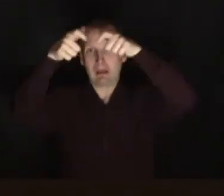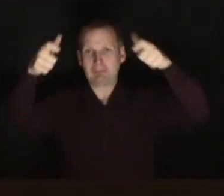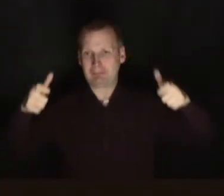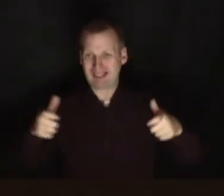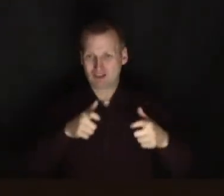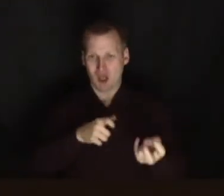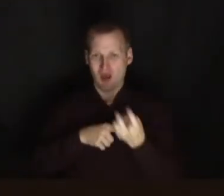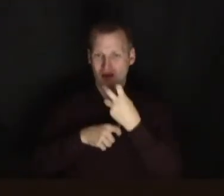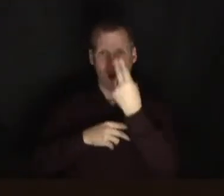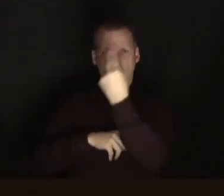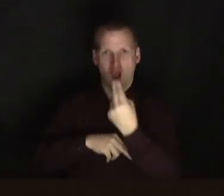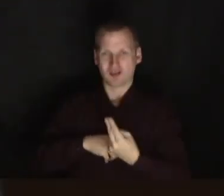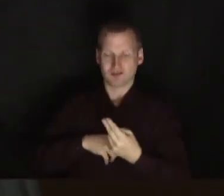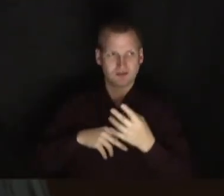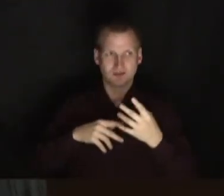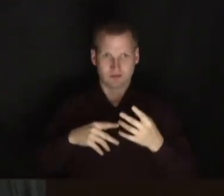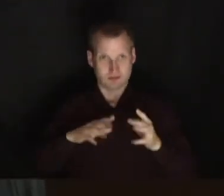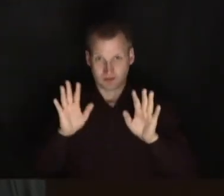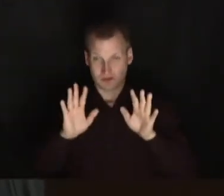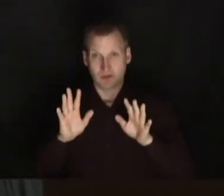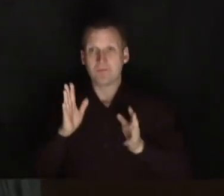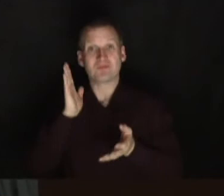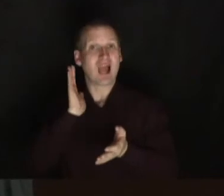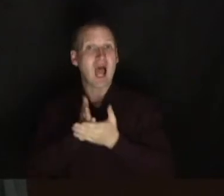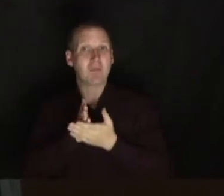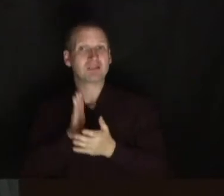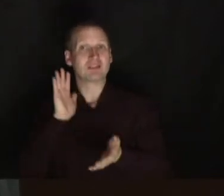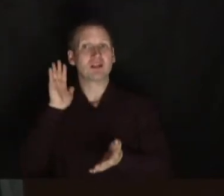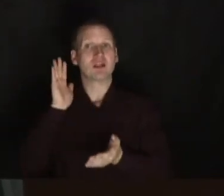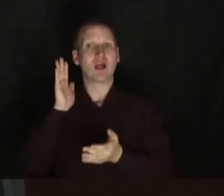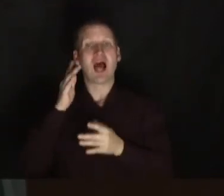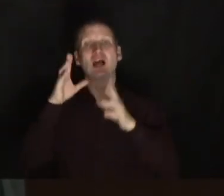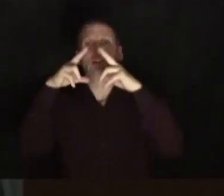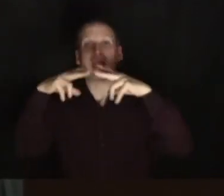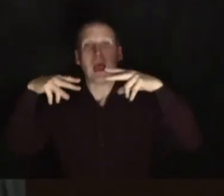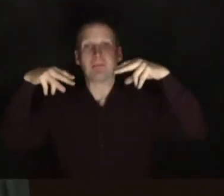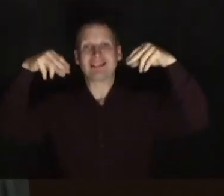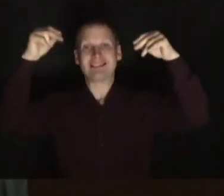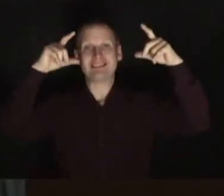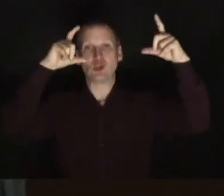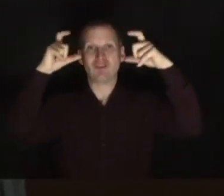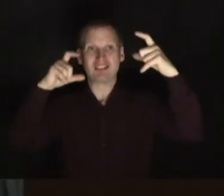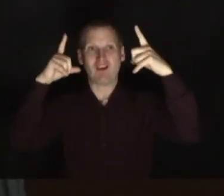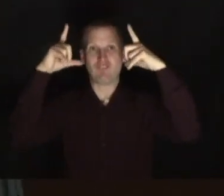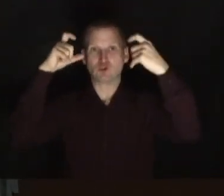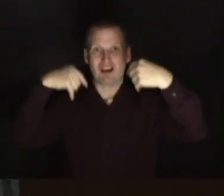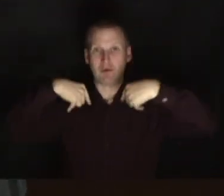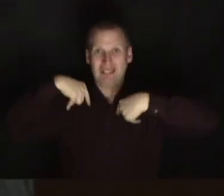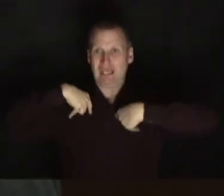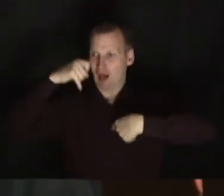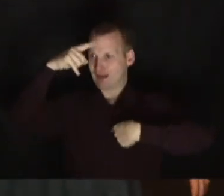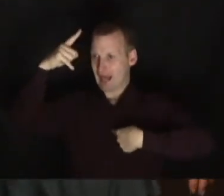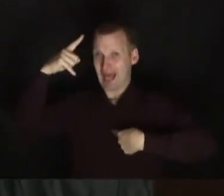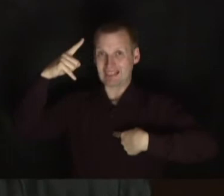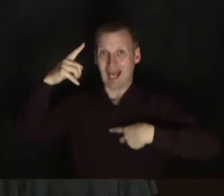pictures on the walls. And it wasn't actually until I realised some Japanese tourists were taking a photo of me that I realised I